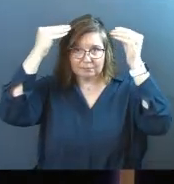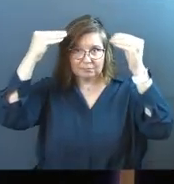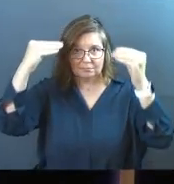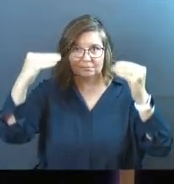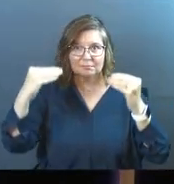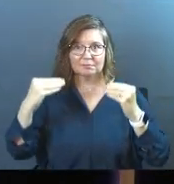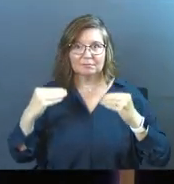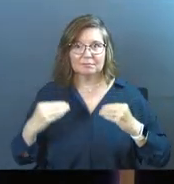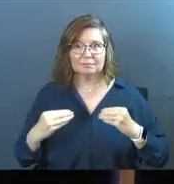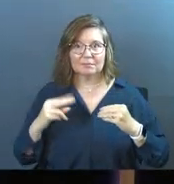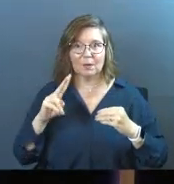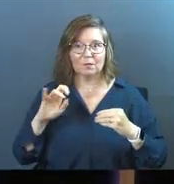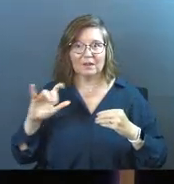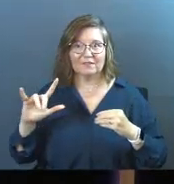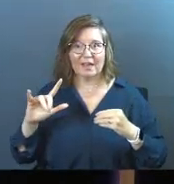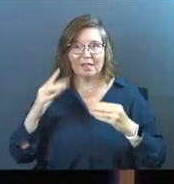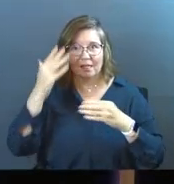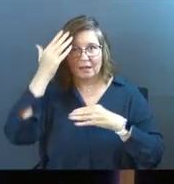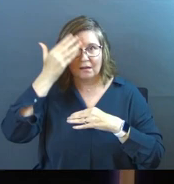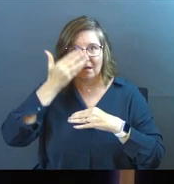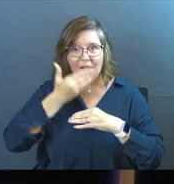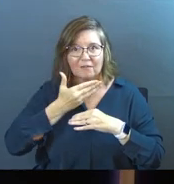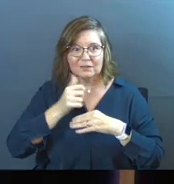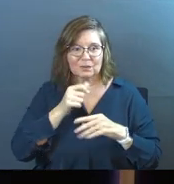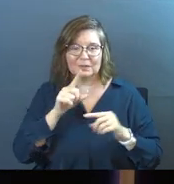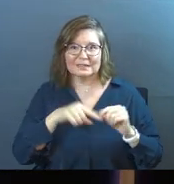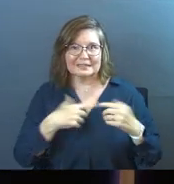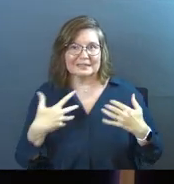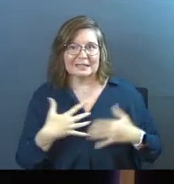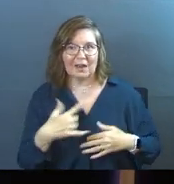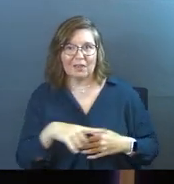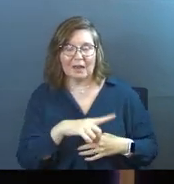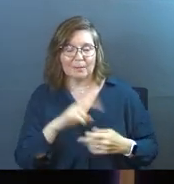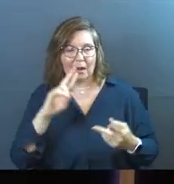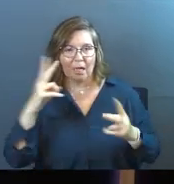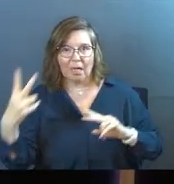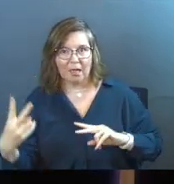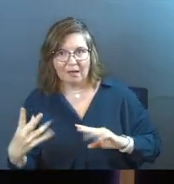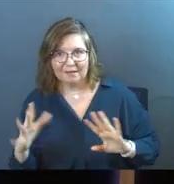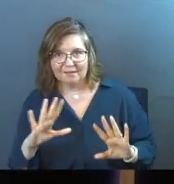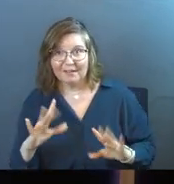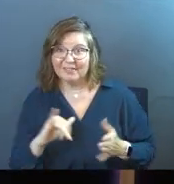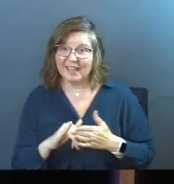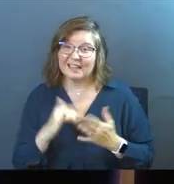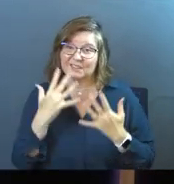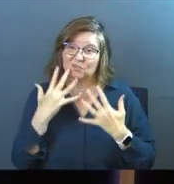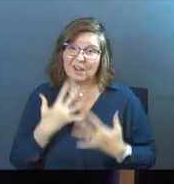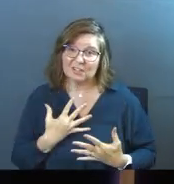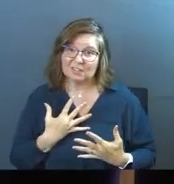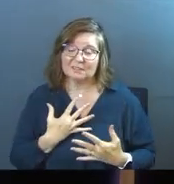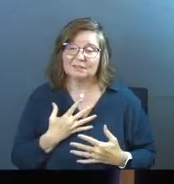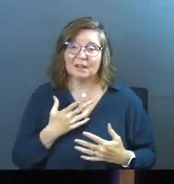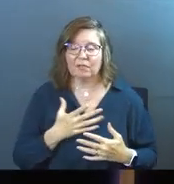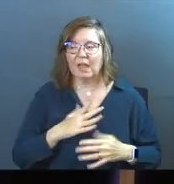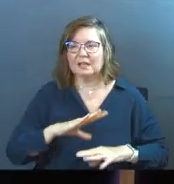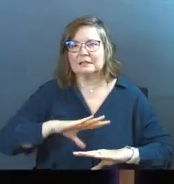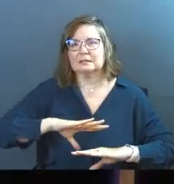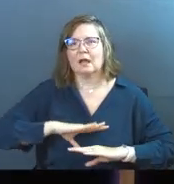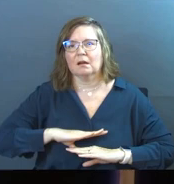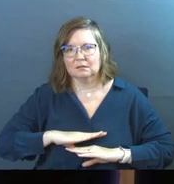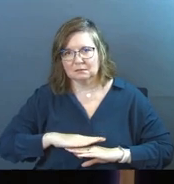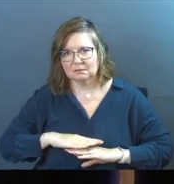cover it so he doesn't scare them and they don't misunderstand. That's the tragedy. They settled.